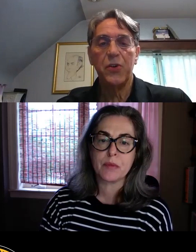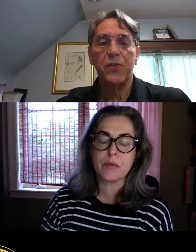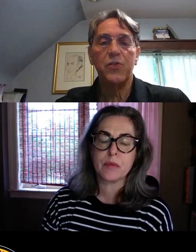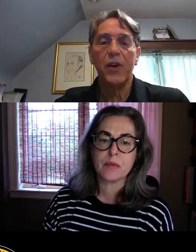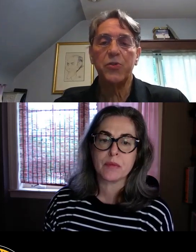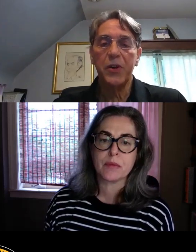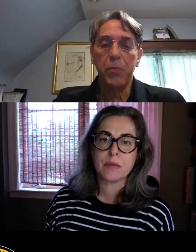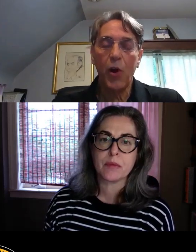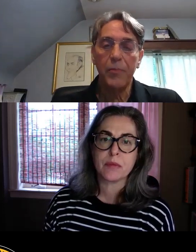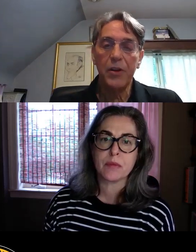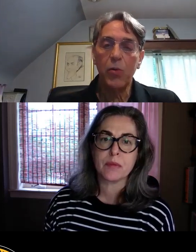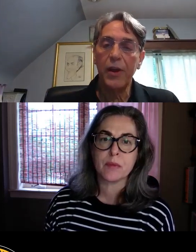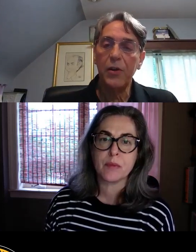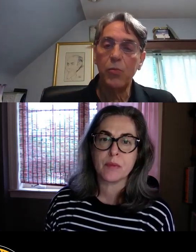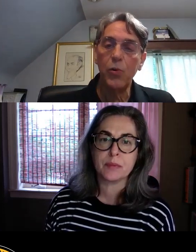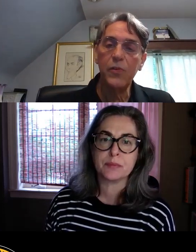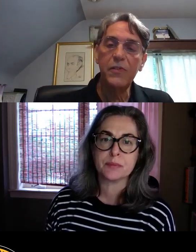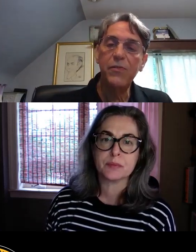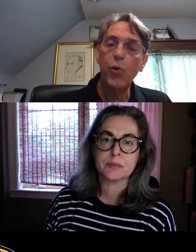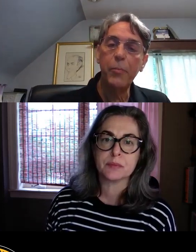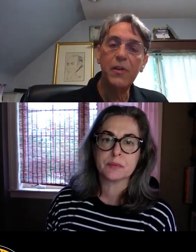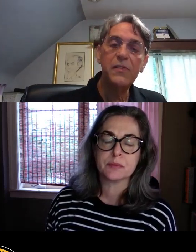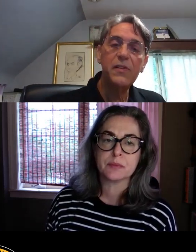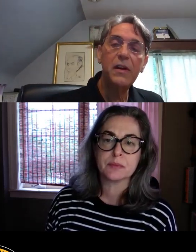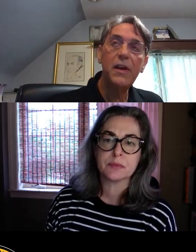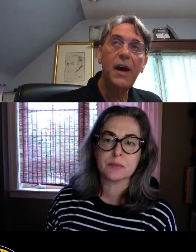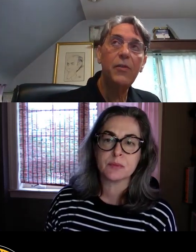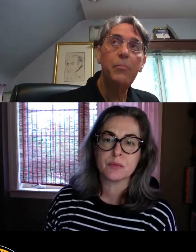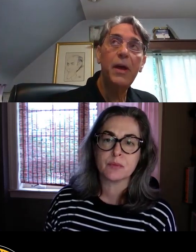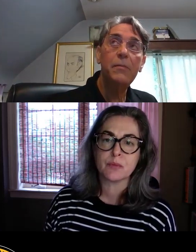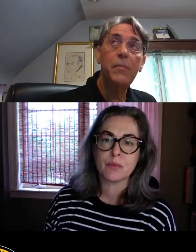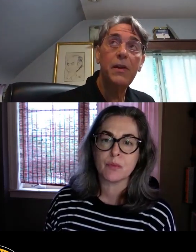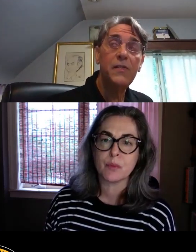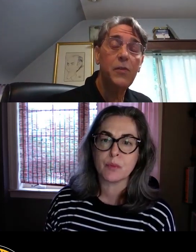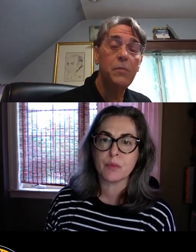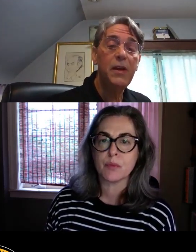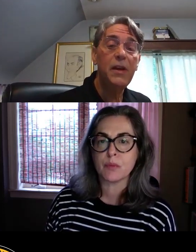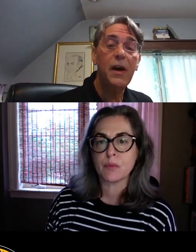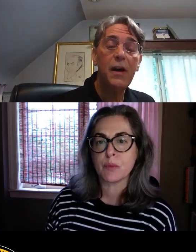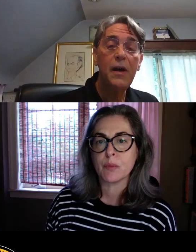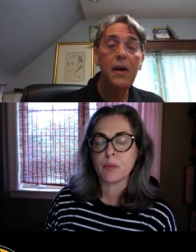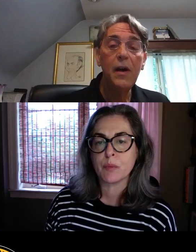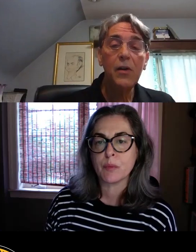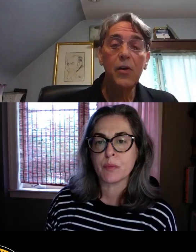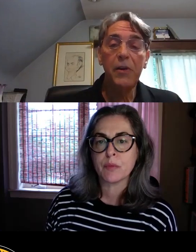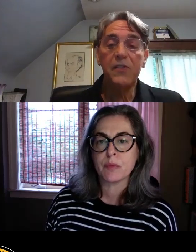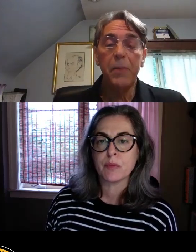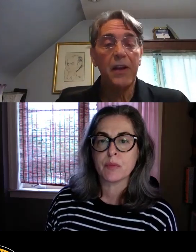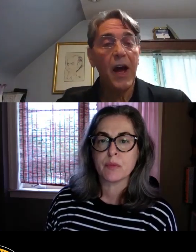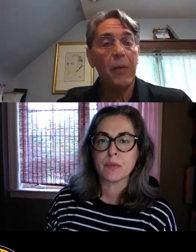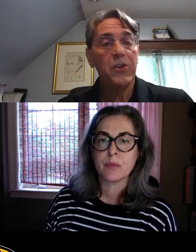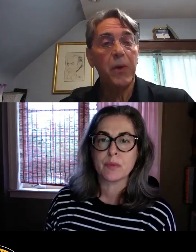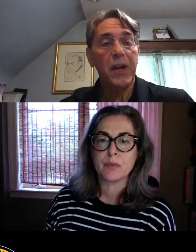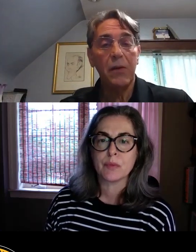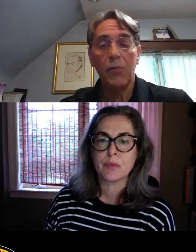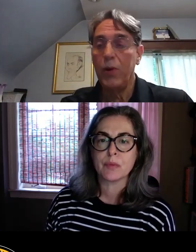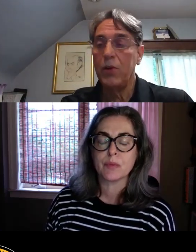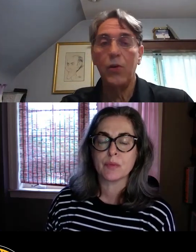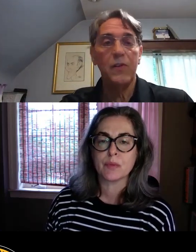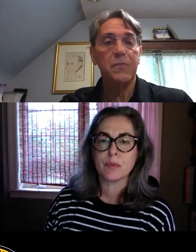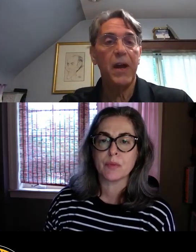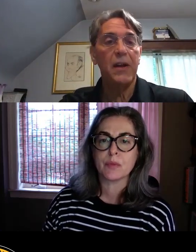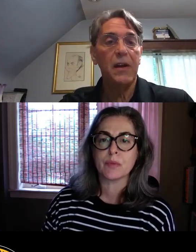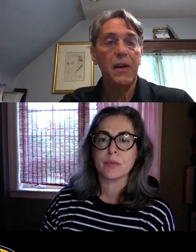monies next year, the Treasury Department created rules and formulas on how the monies could be, could be spent and how much money